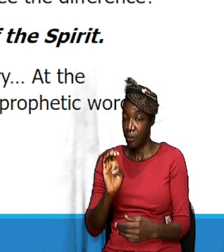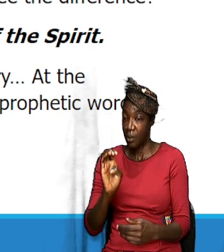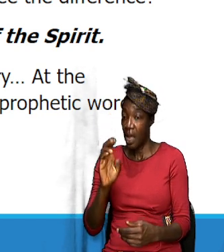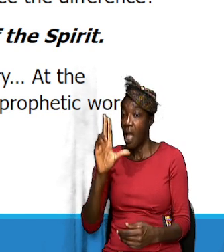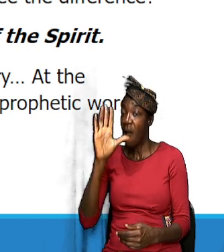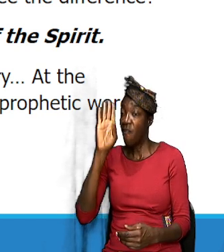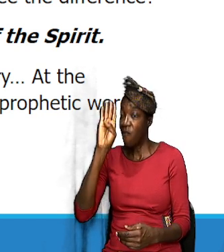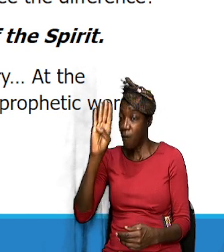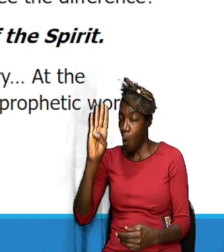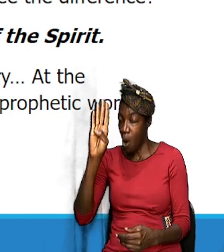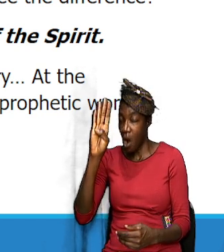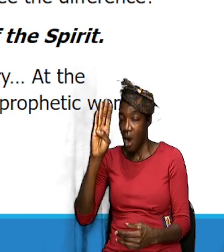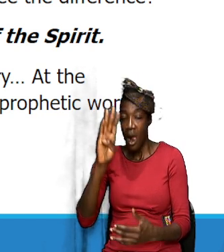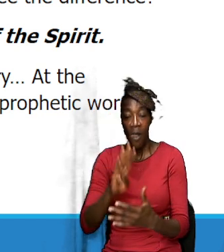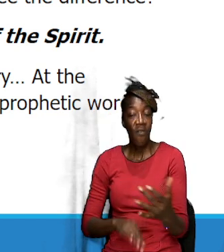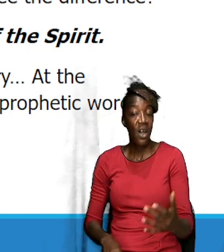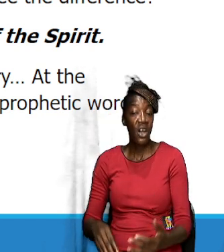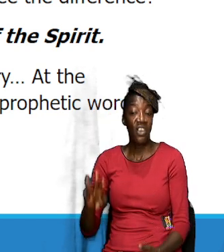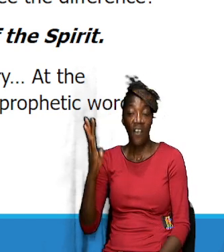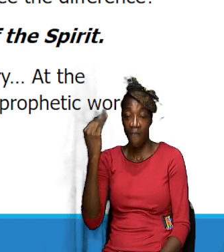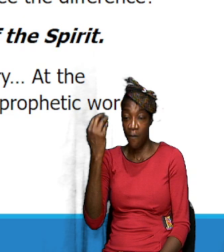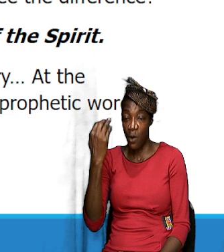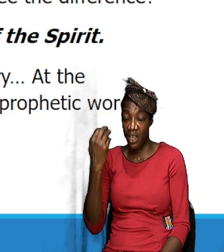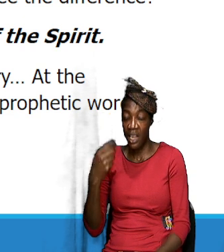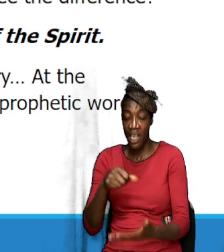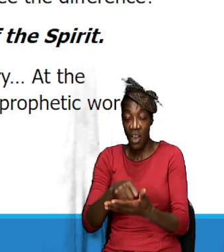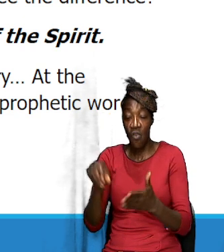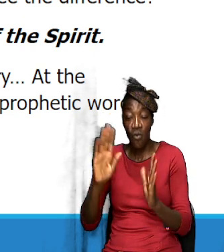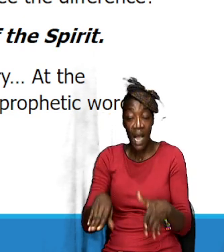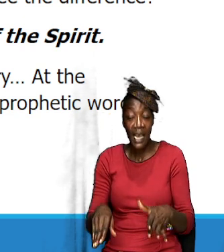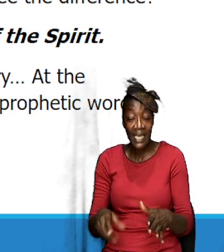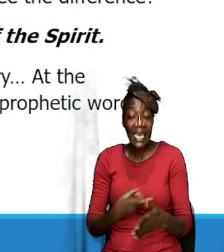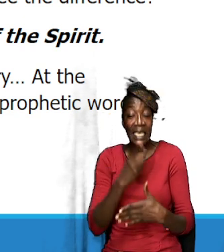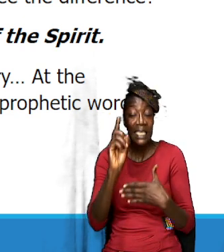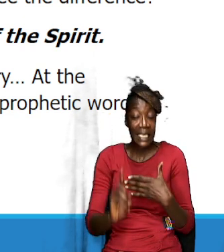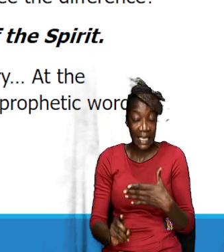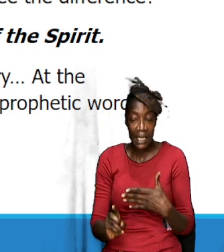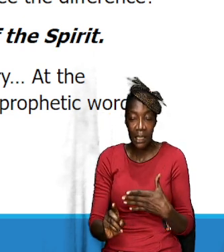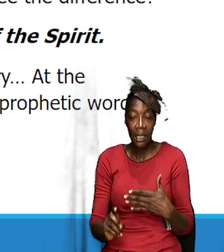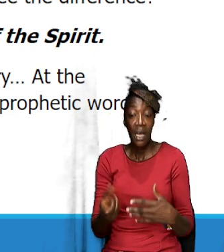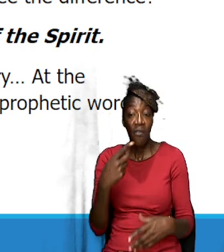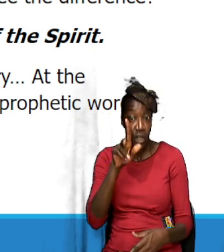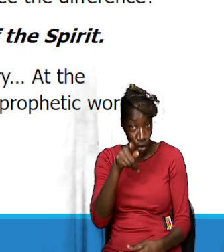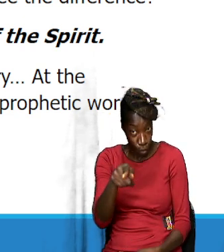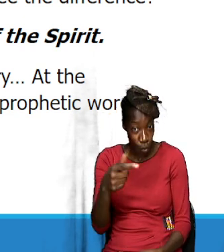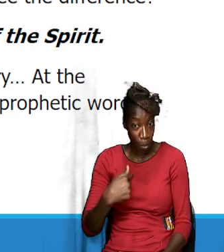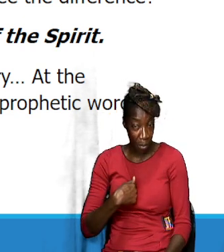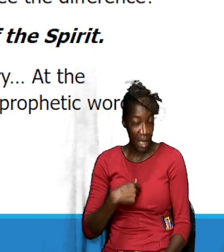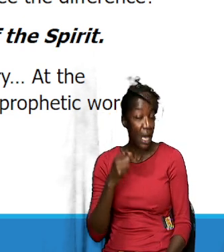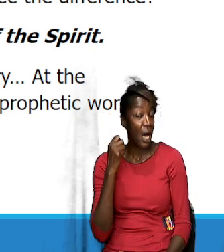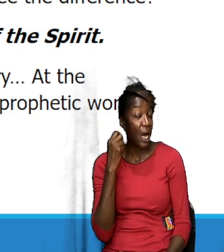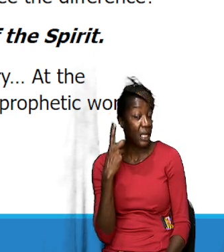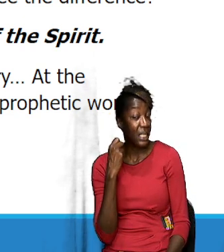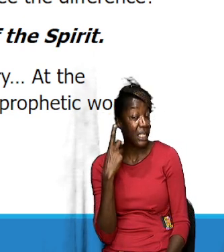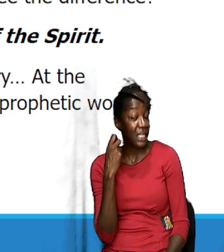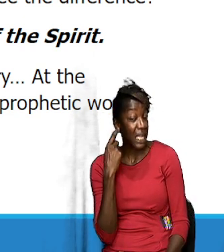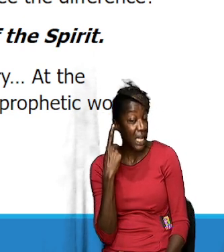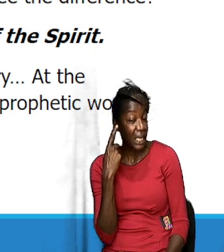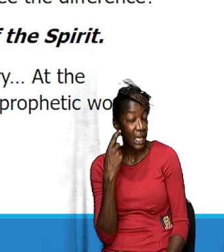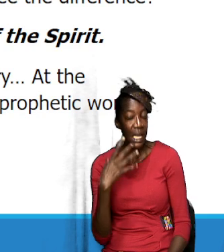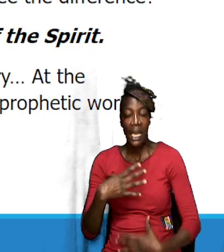Now, the writer did this for us to understand the impact,